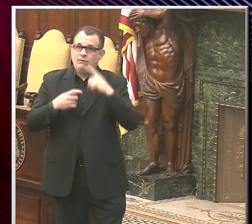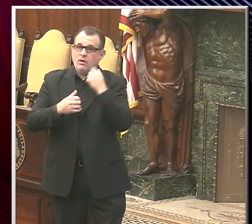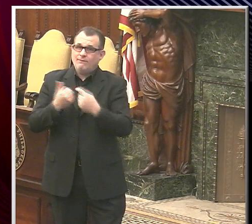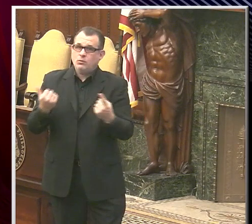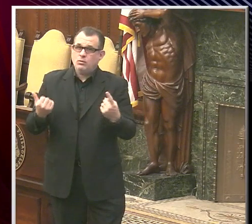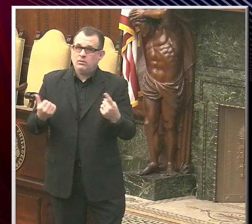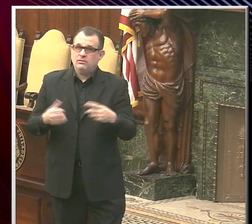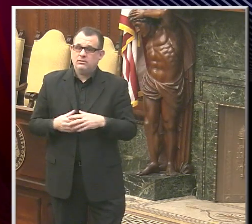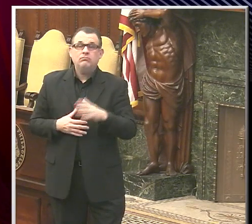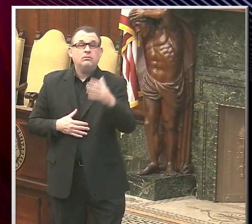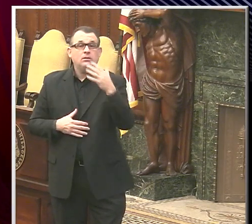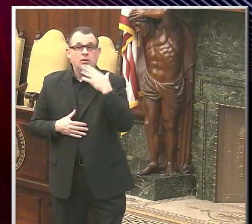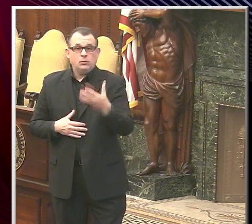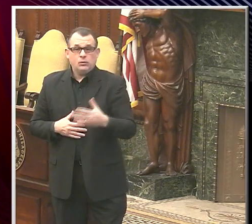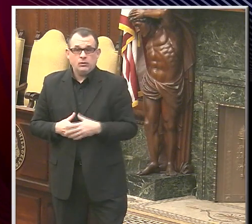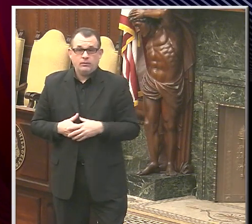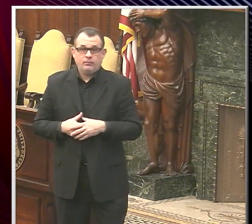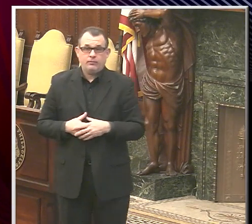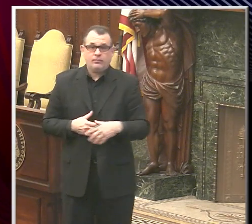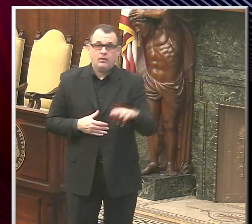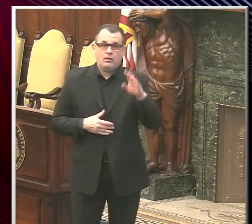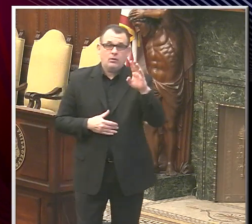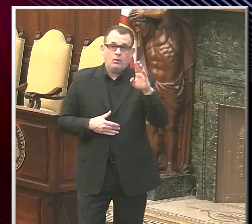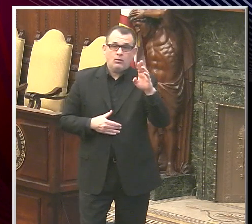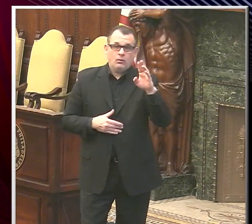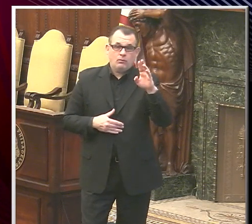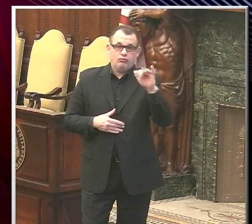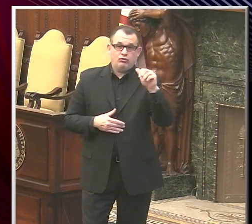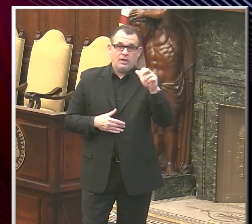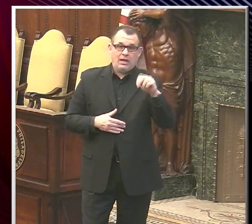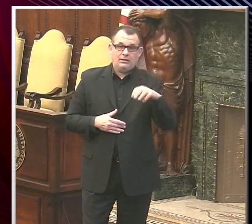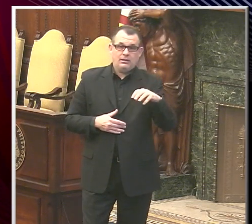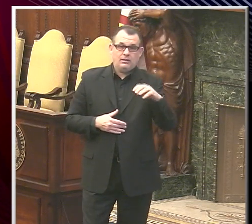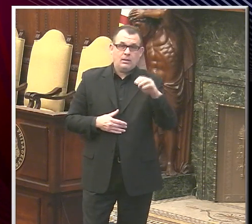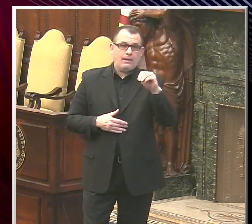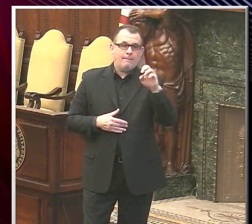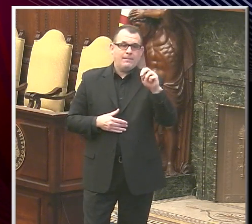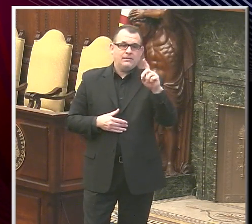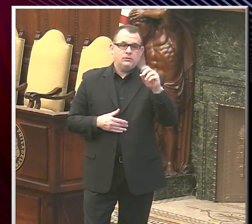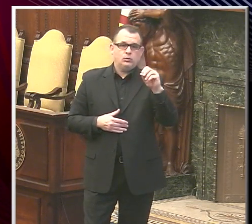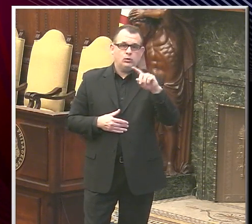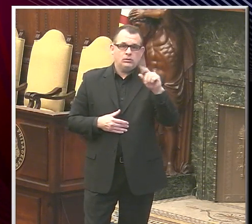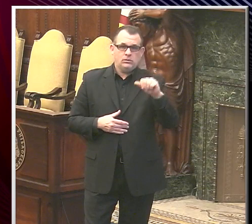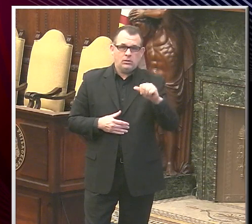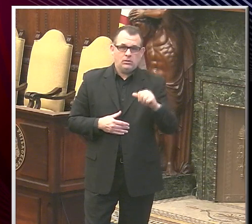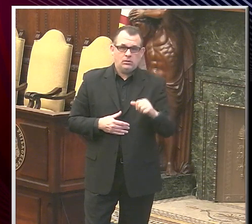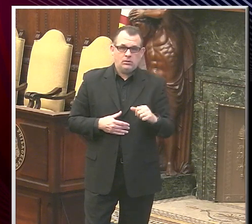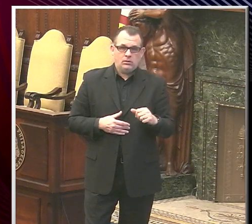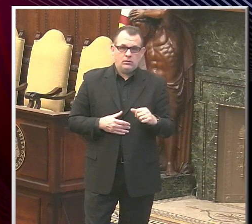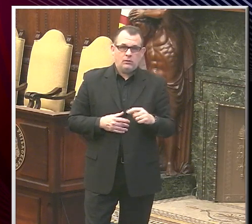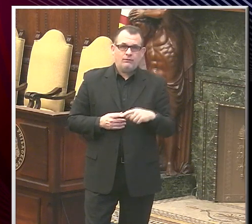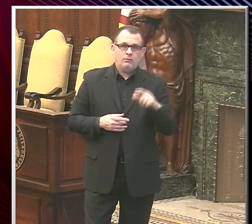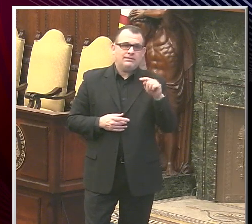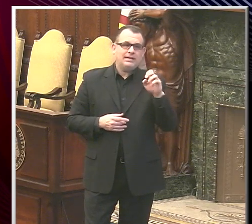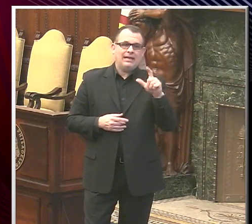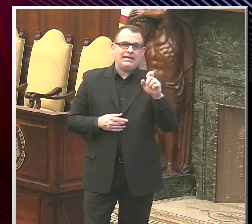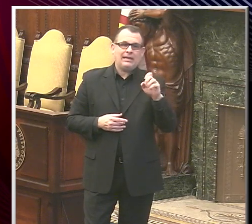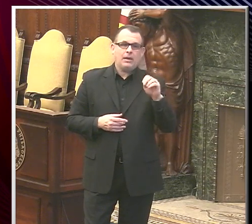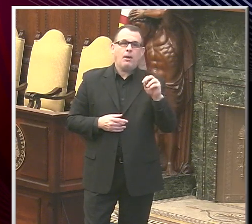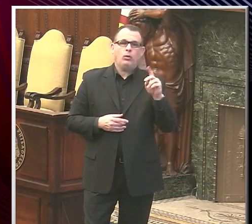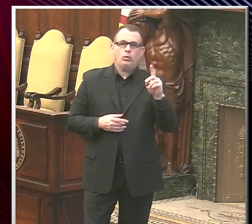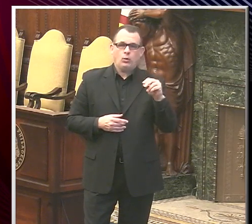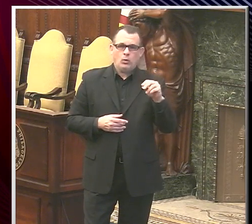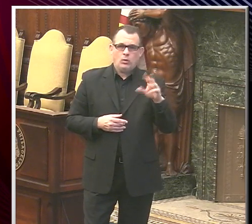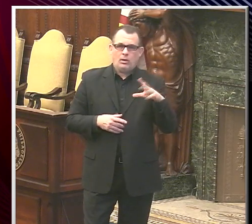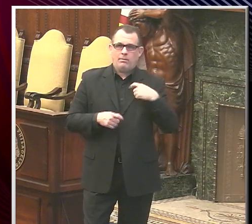Thank you, Maggie. Let's go to Brian Mendoza of Telemundo. Brian, you're up and we do have Armando here for you. Thank you so